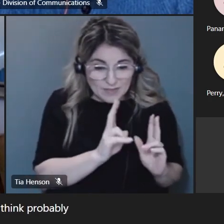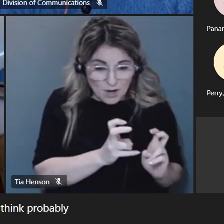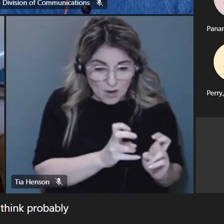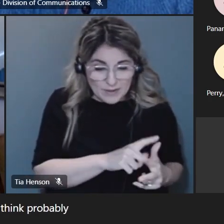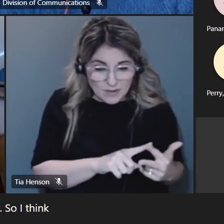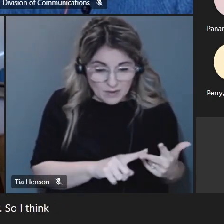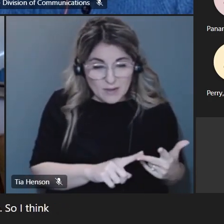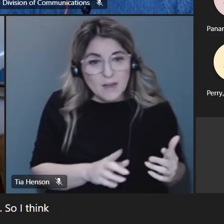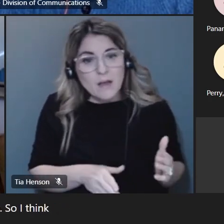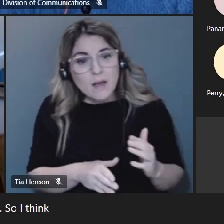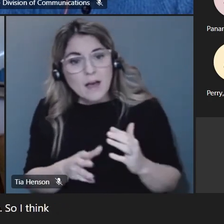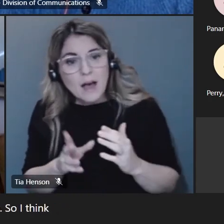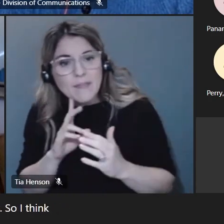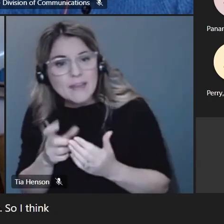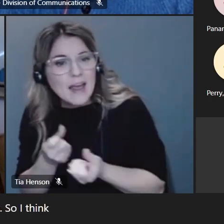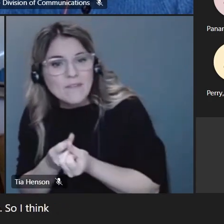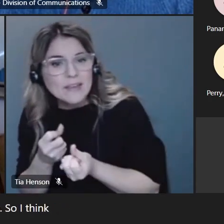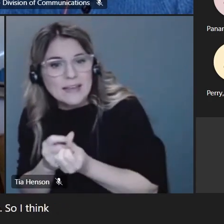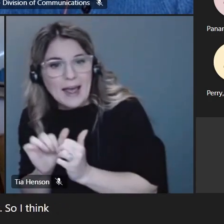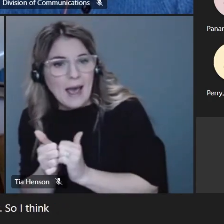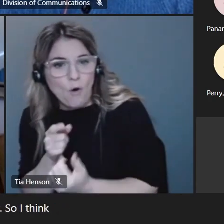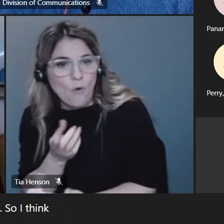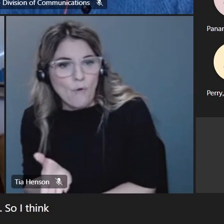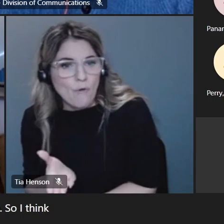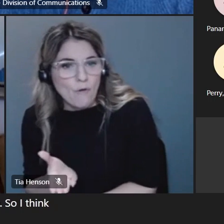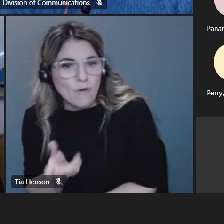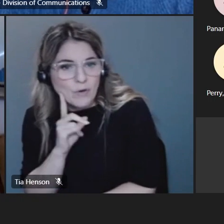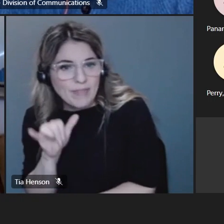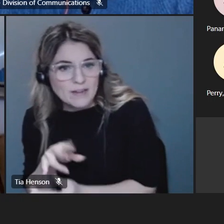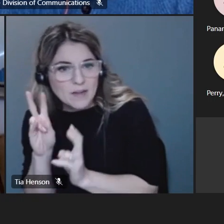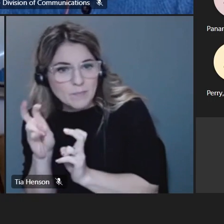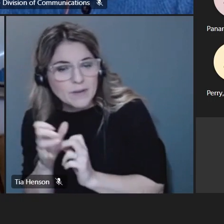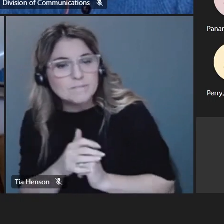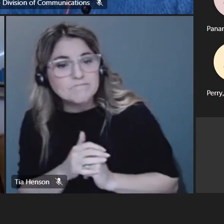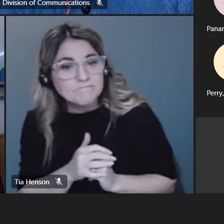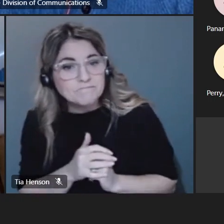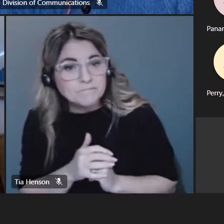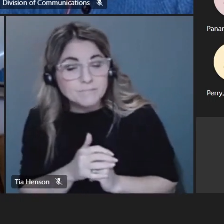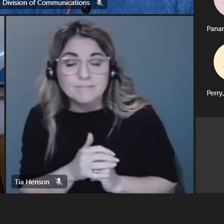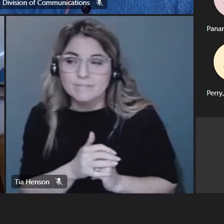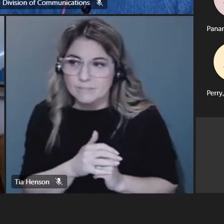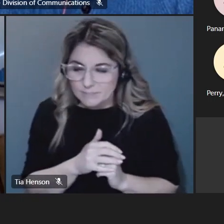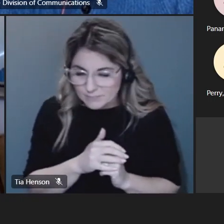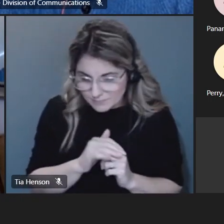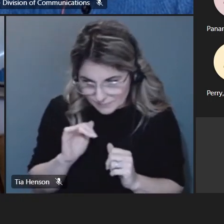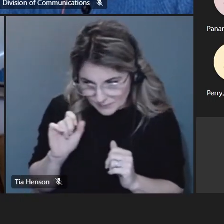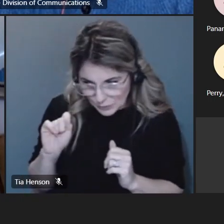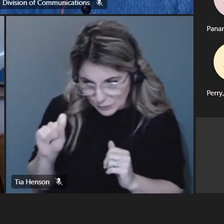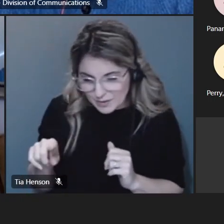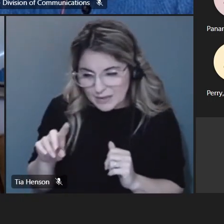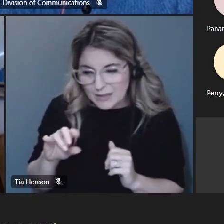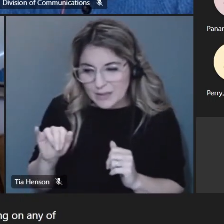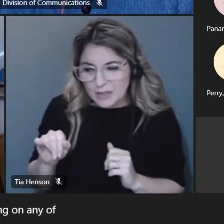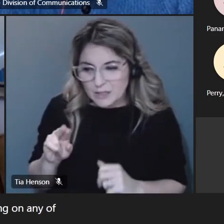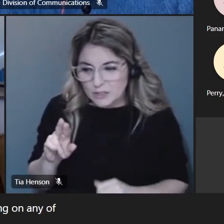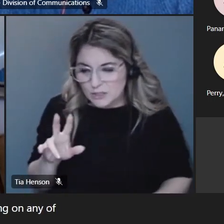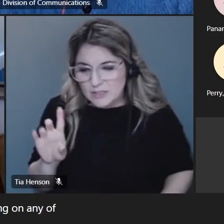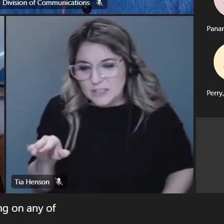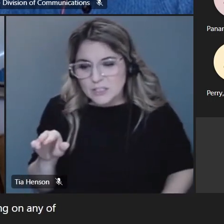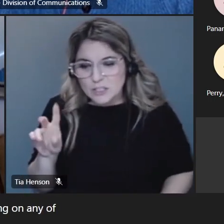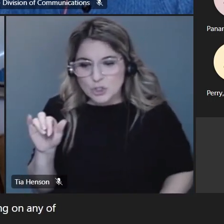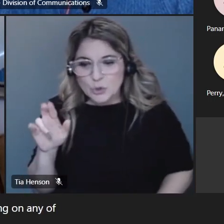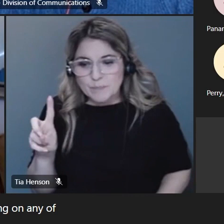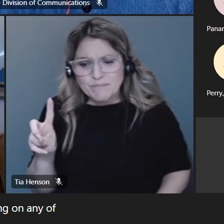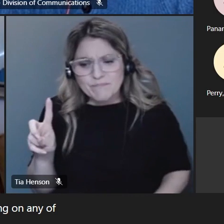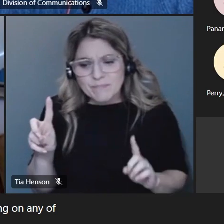okay and with that please correct me if i'm wrong on any of this but would